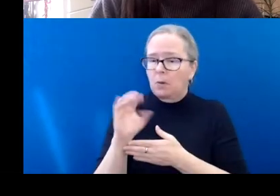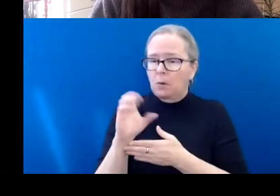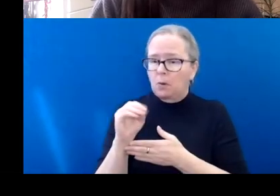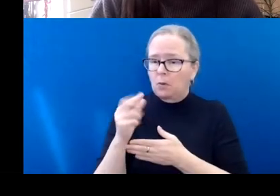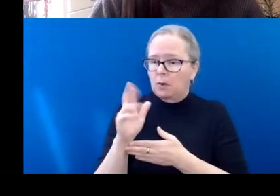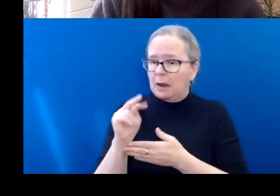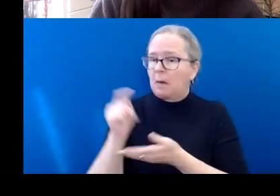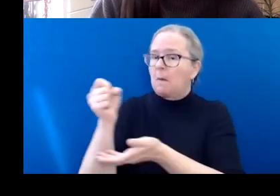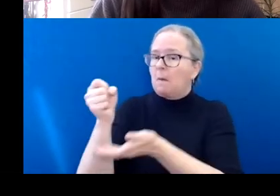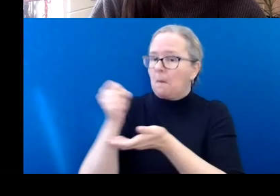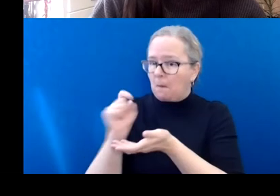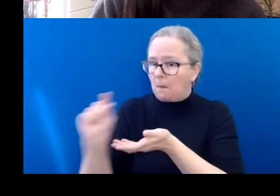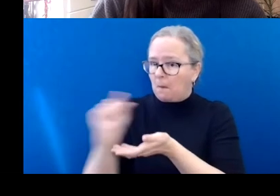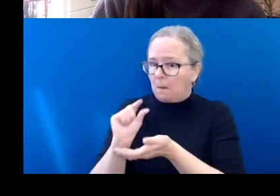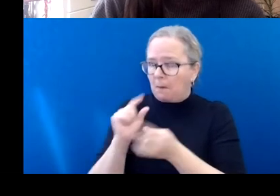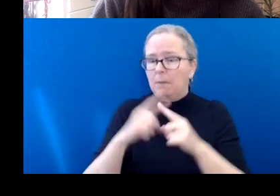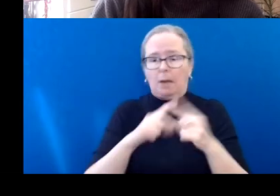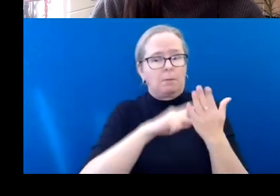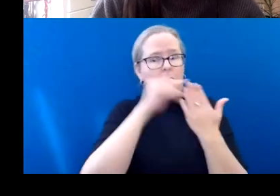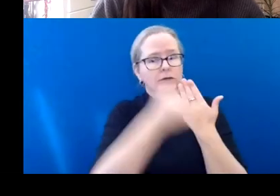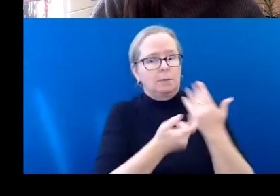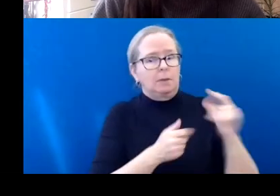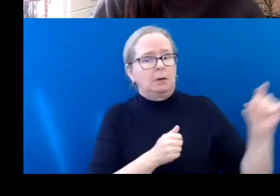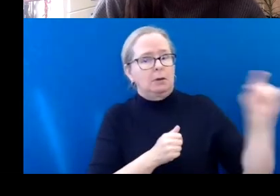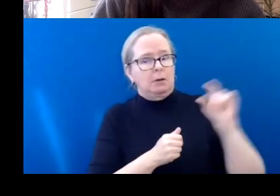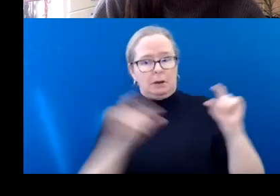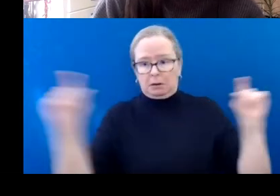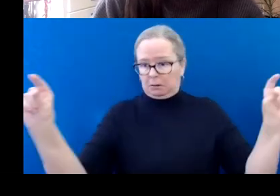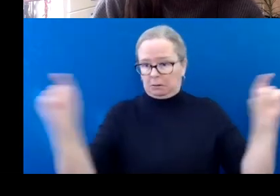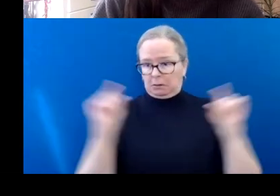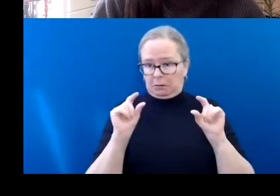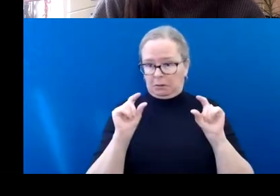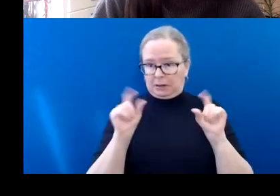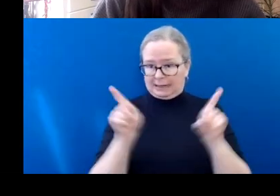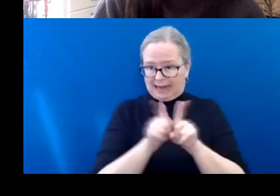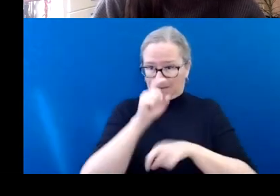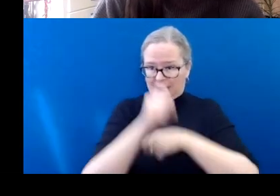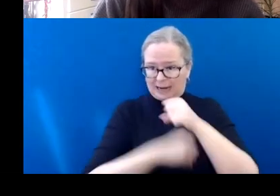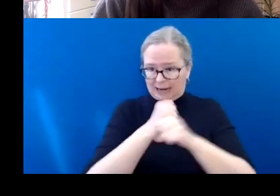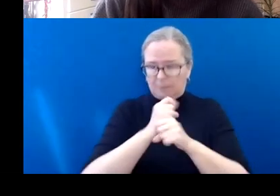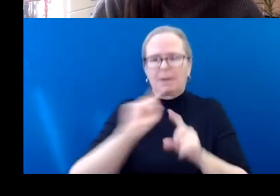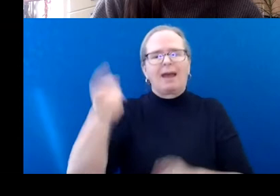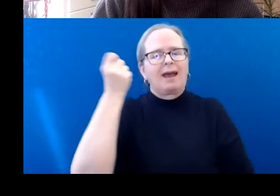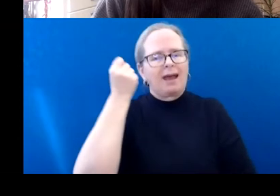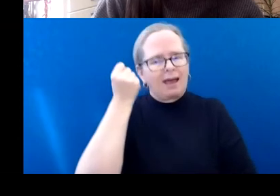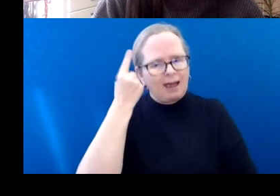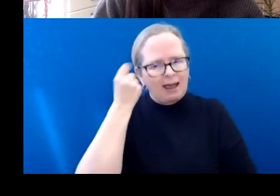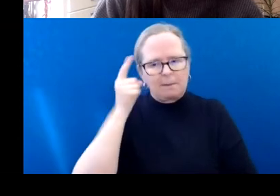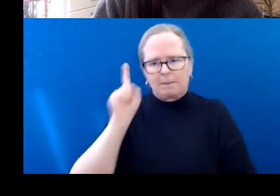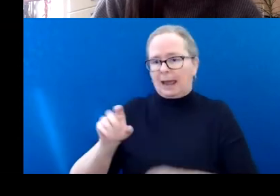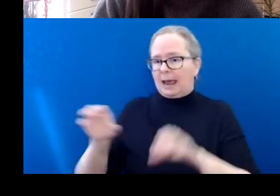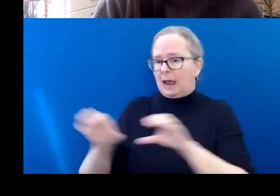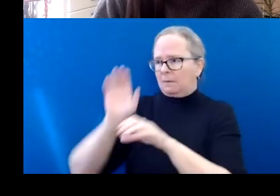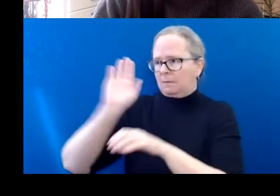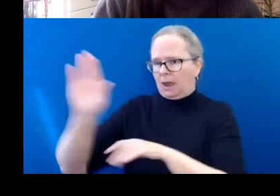as long as they were for different projects and activities that have not already been funded by CADA